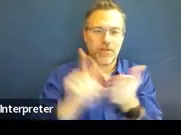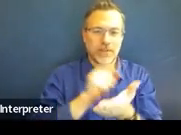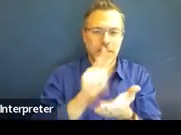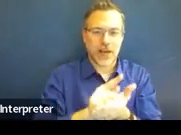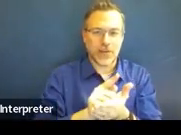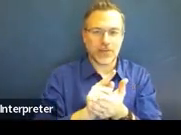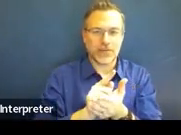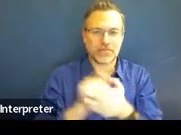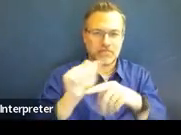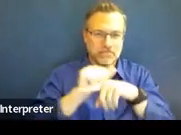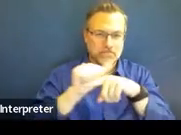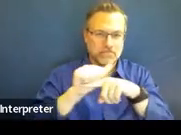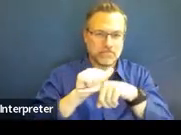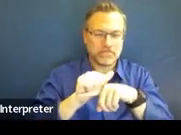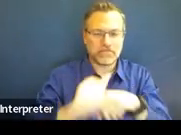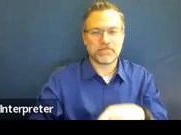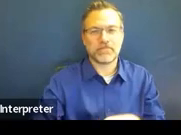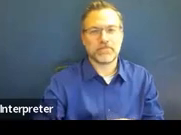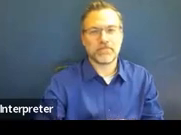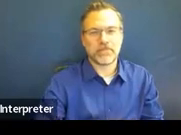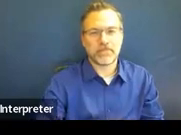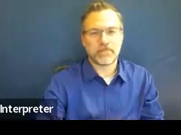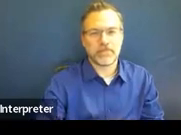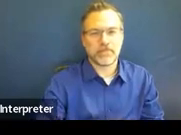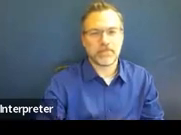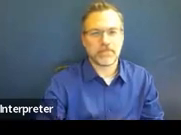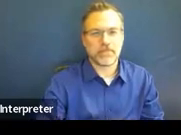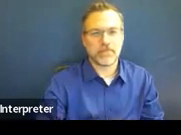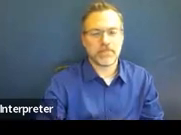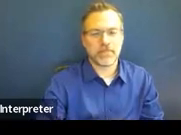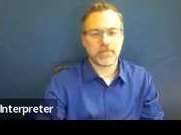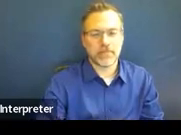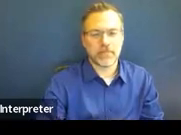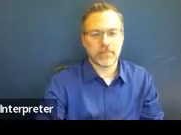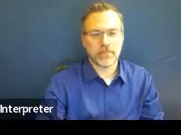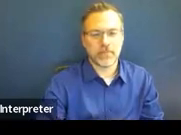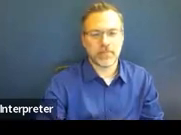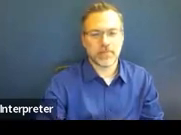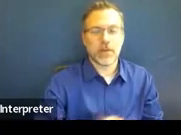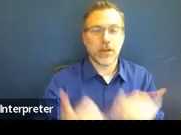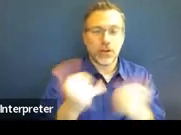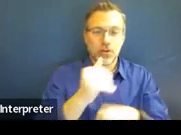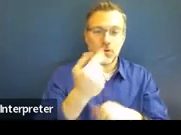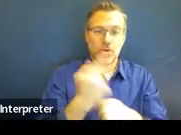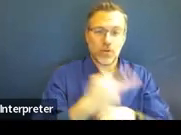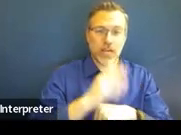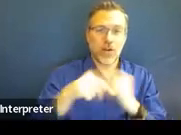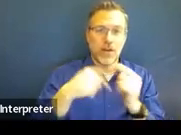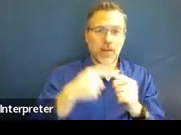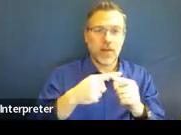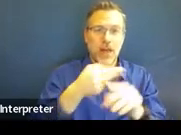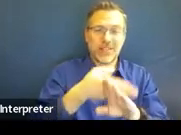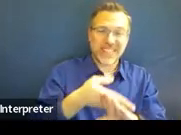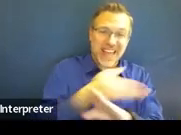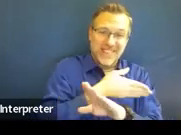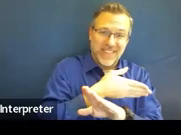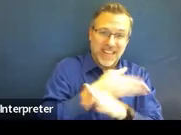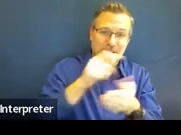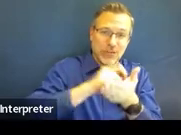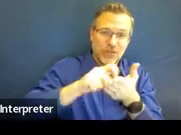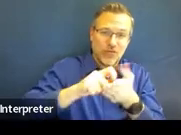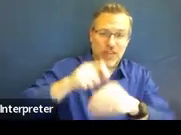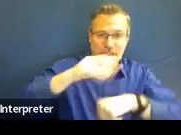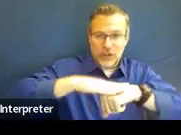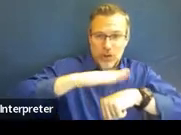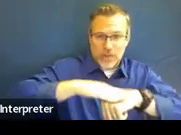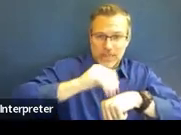See, today we are going to be talking about the advanced written notice and written notice. So we focus on the written notice,